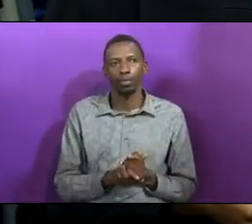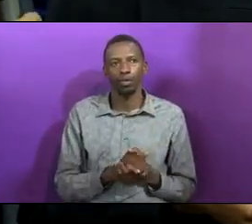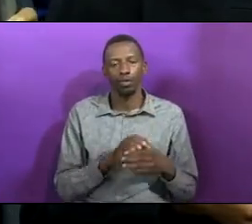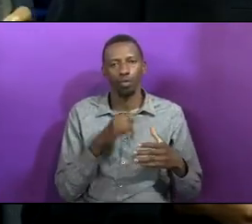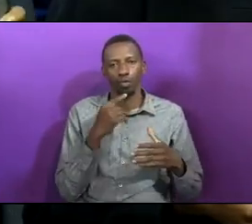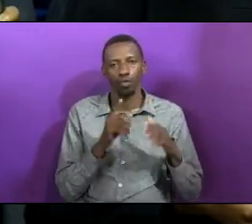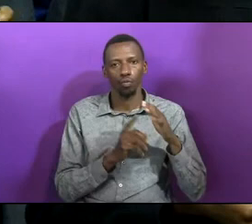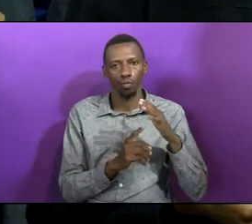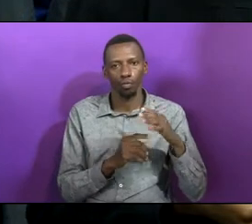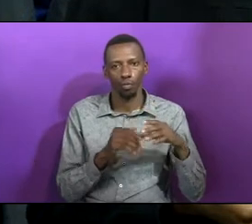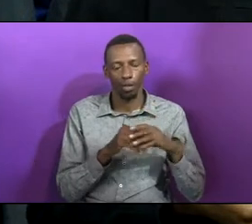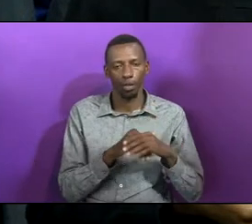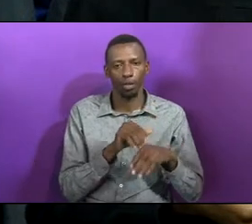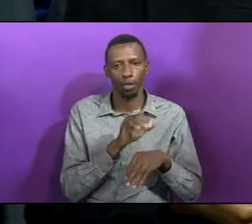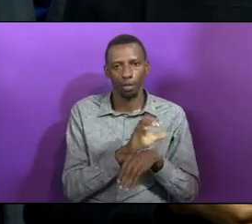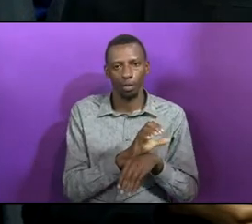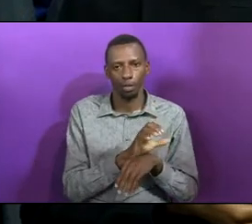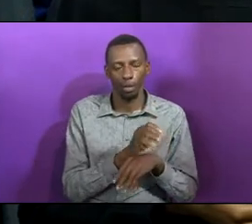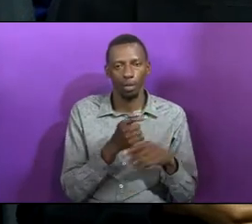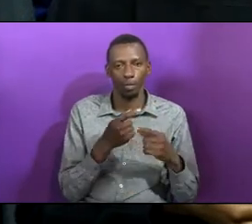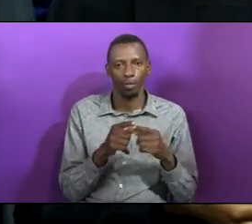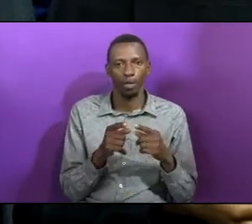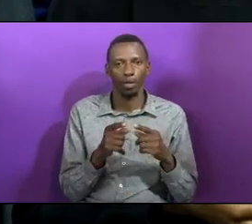He had the tribe of Judah.